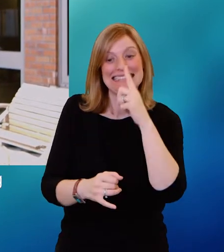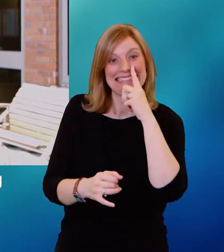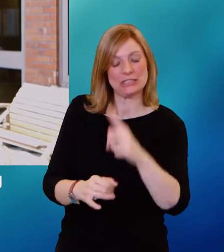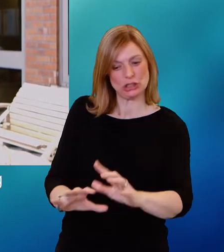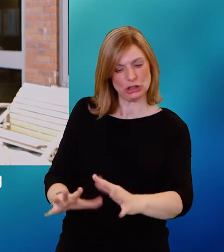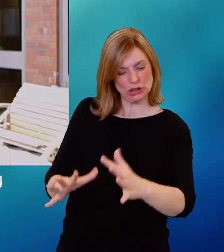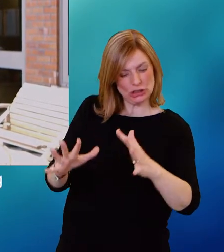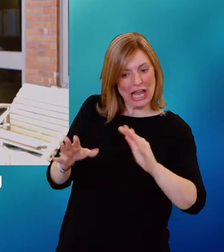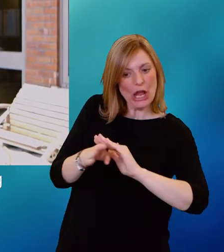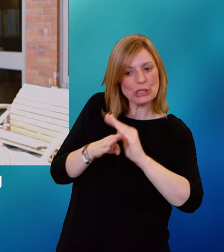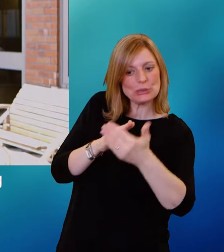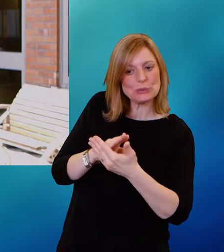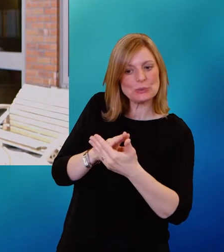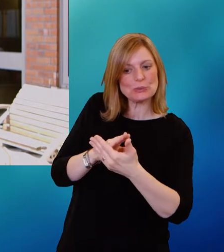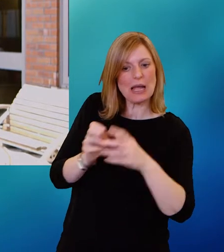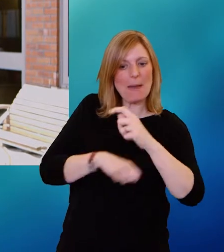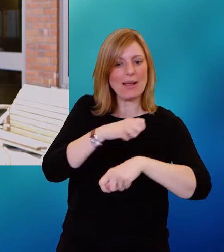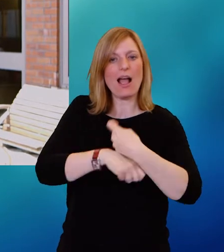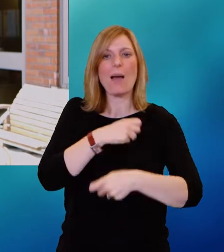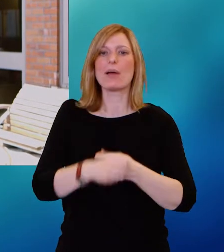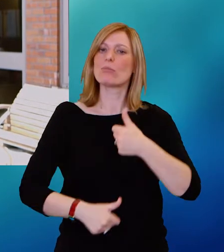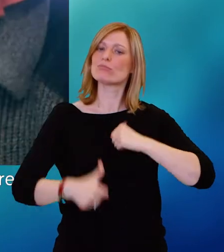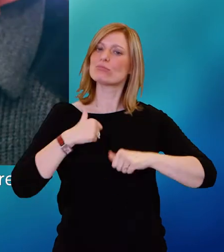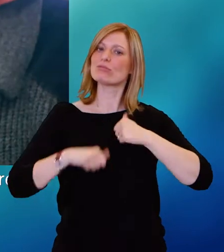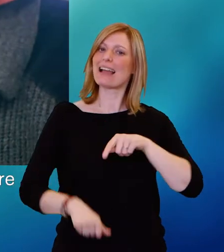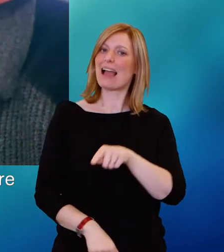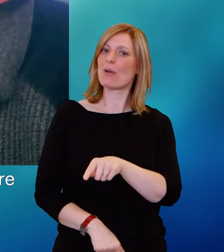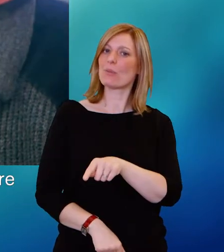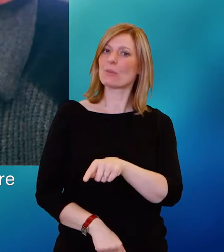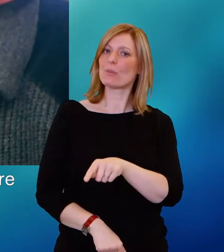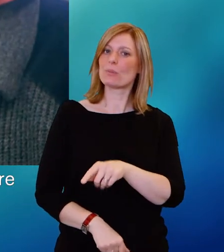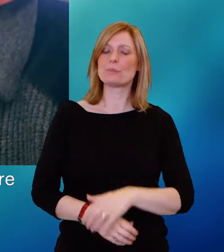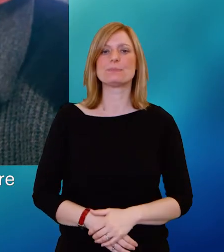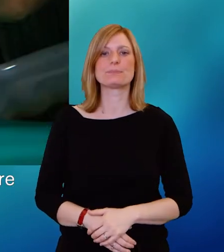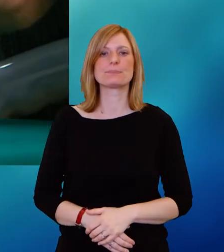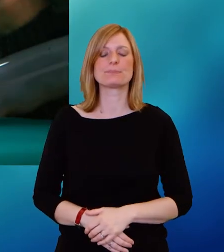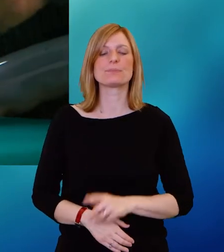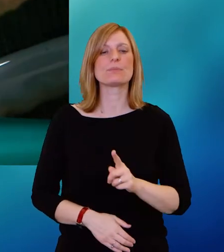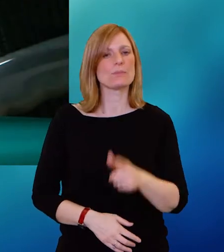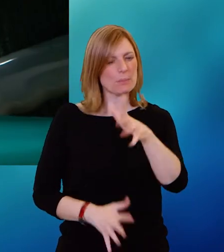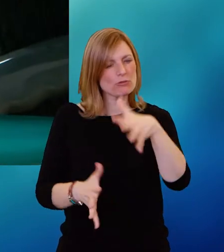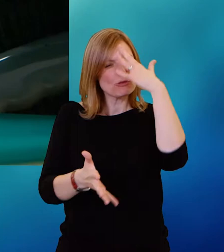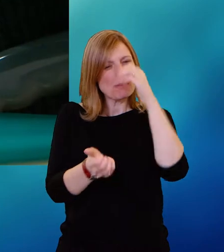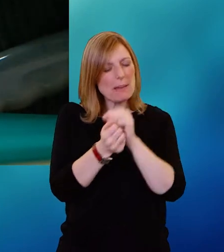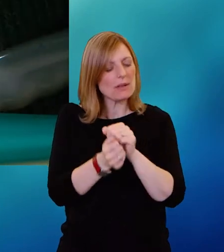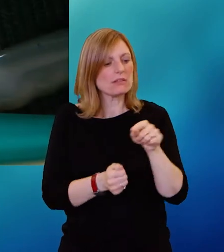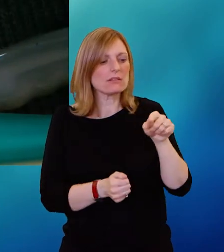good clean pair of shoes is something that gives one sense of pride. The thing to remember in good dementia care is that that individual is part